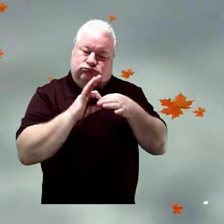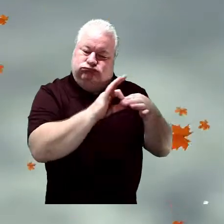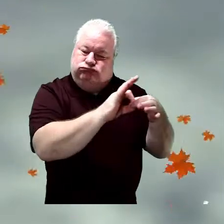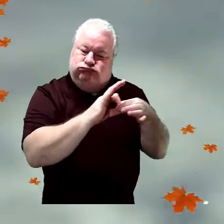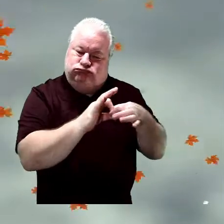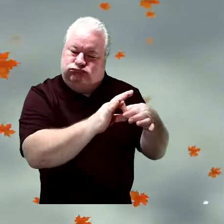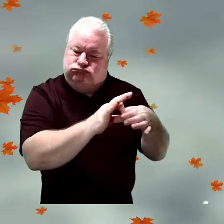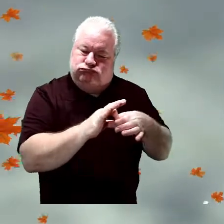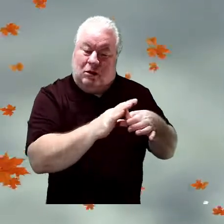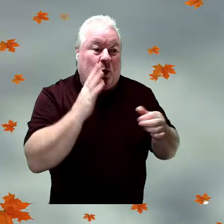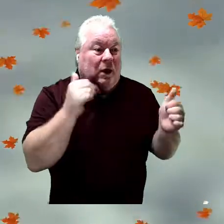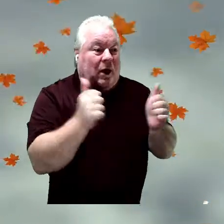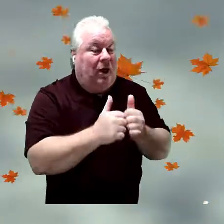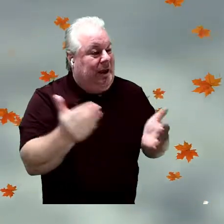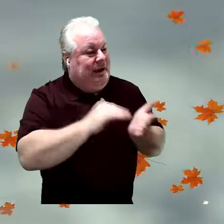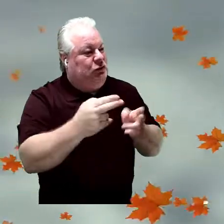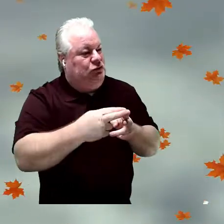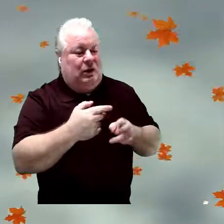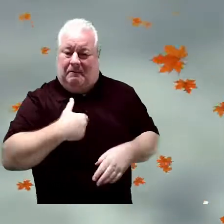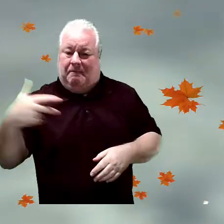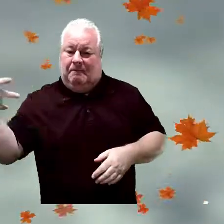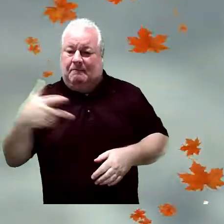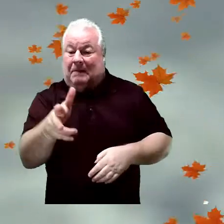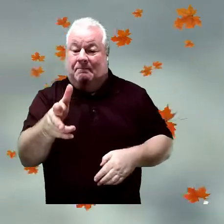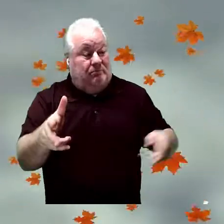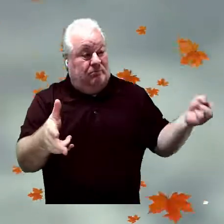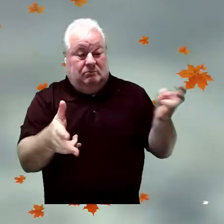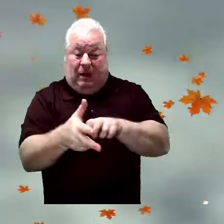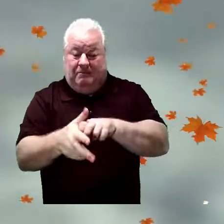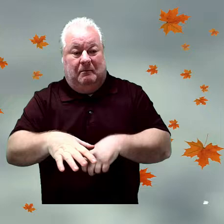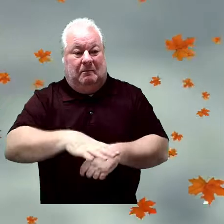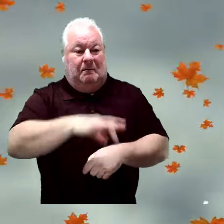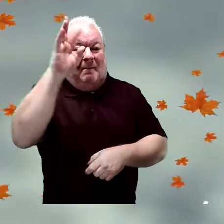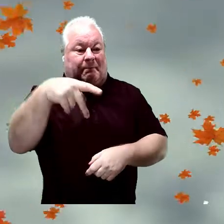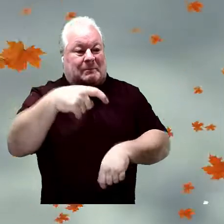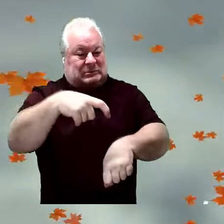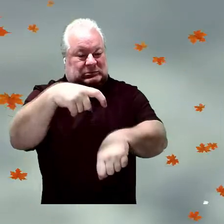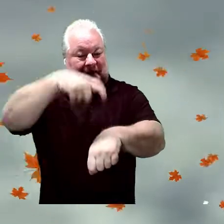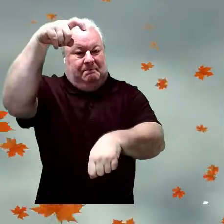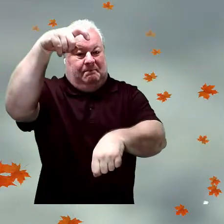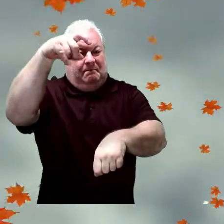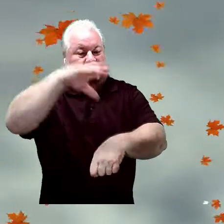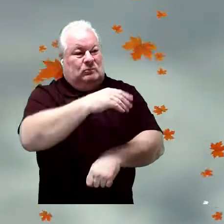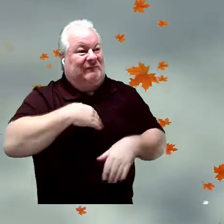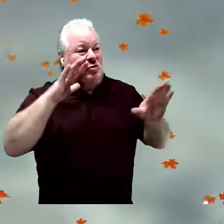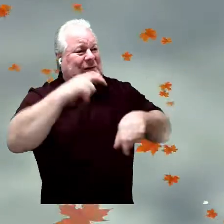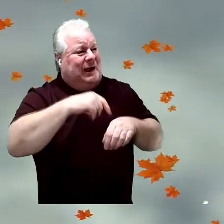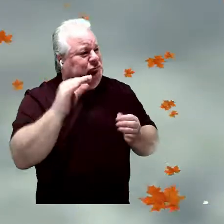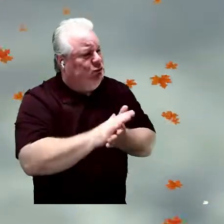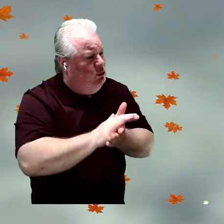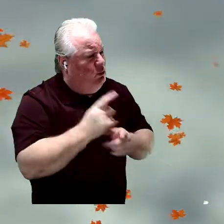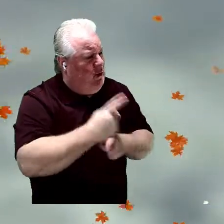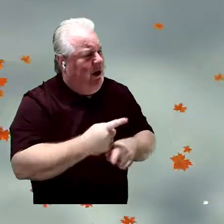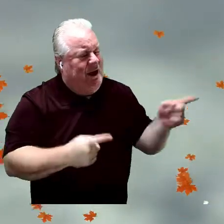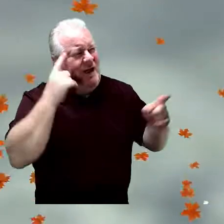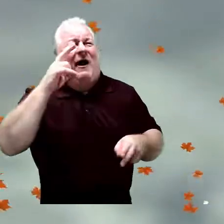together again real soon. I always come back for your pickup time, don't I? Well, yeah. And you're going to have a great time in